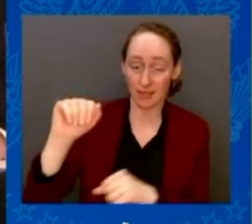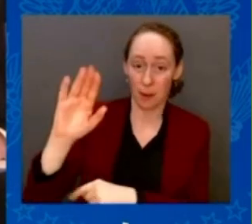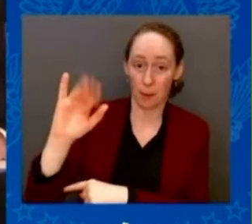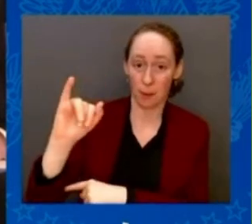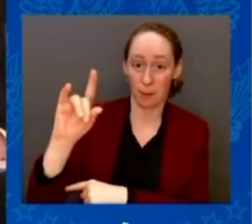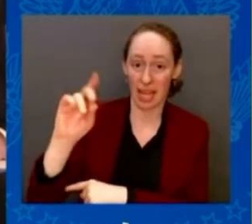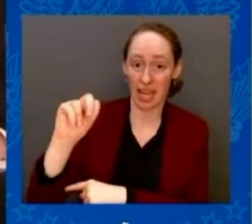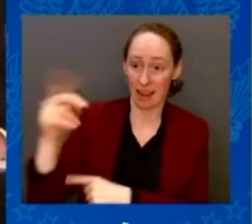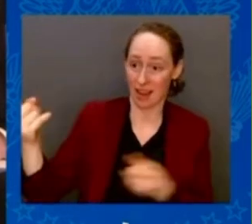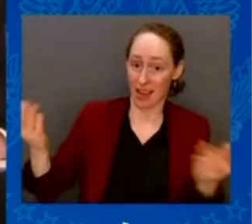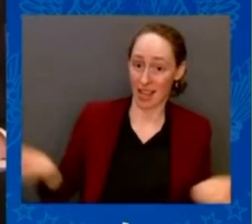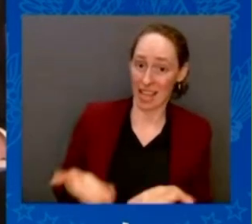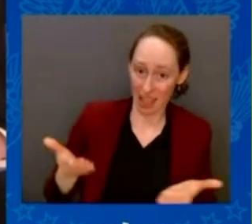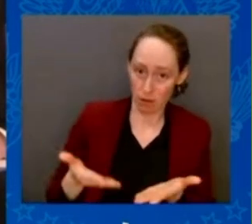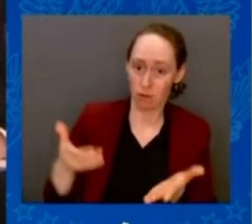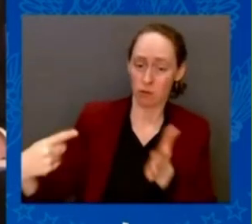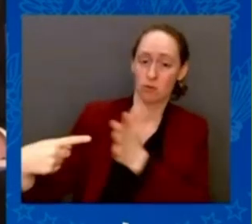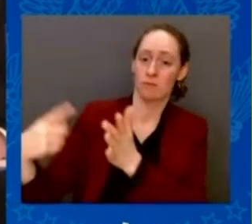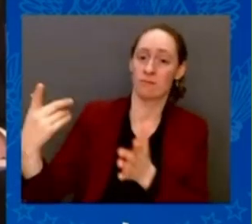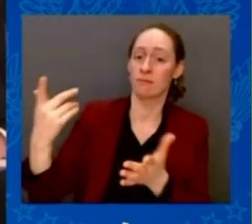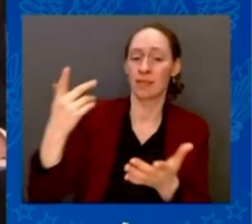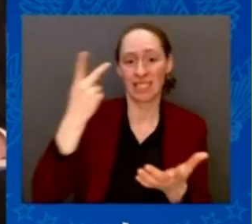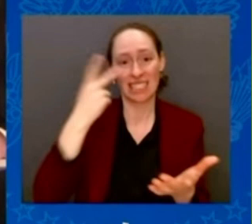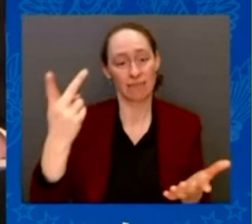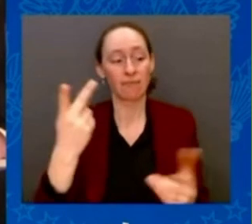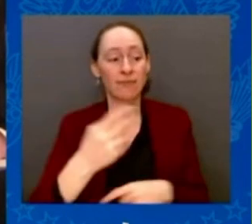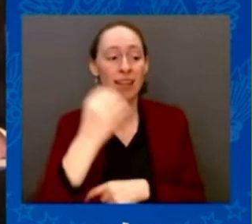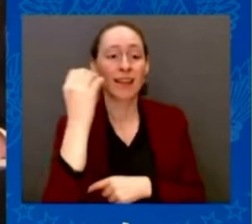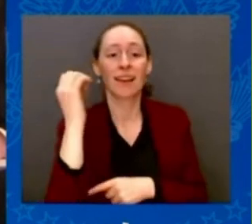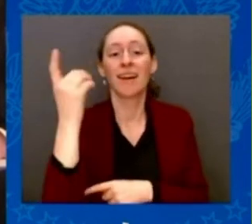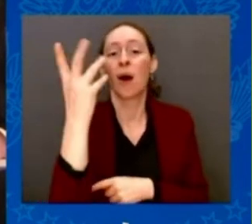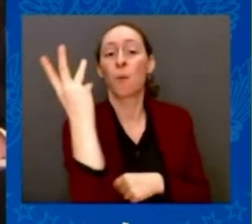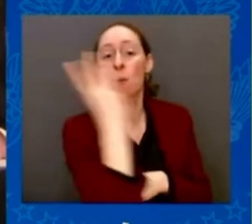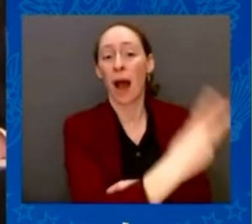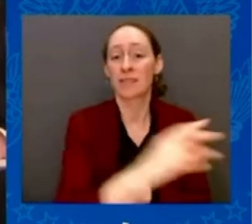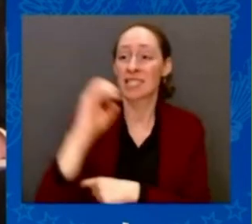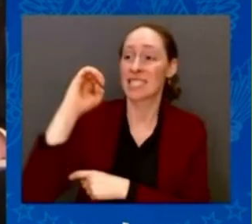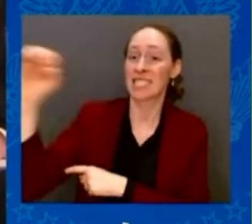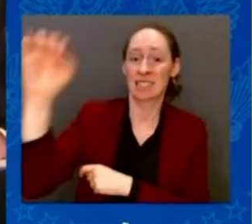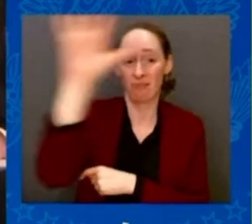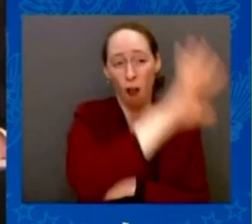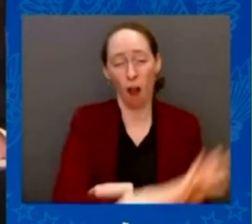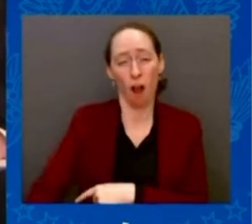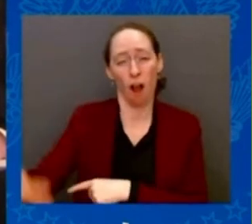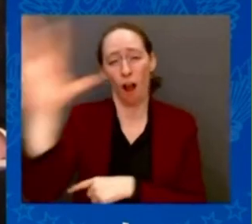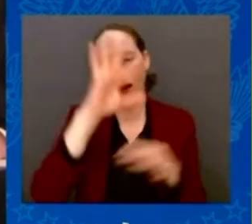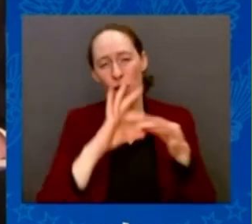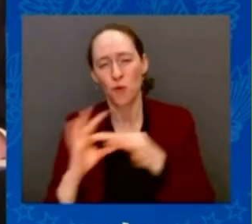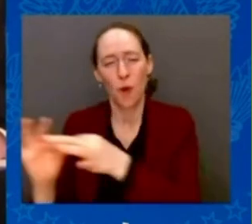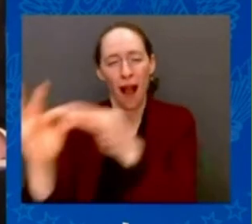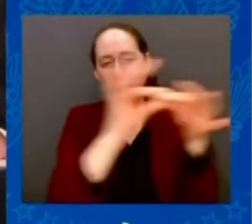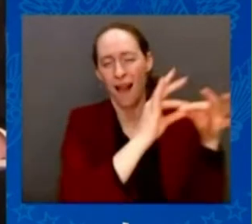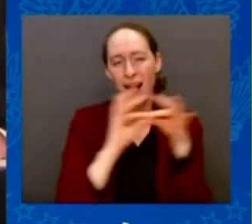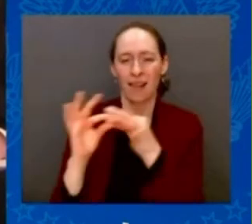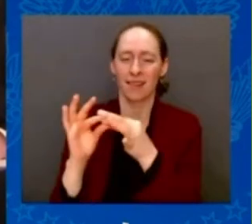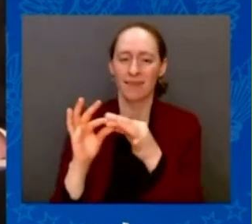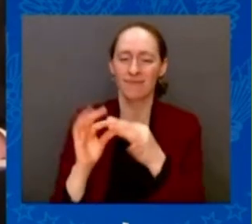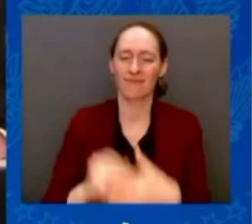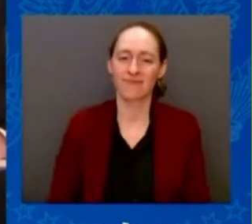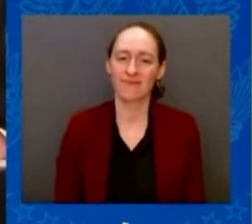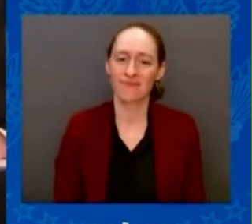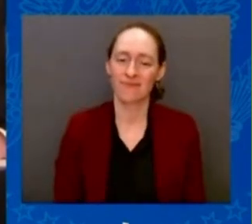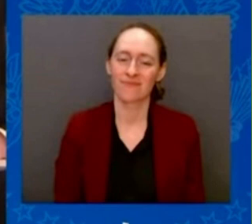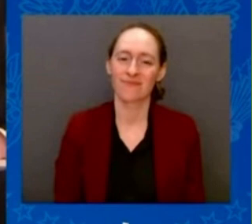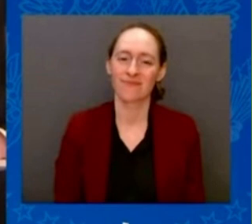our expectations from NATO summit in Vilnius. For example, how we ensure